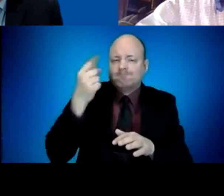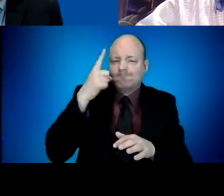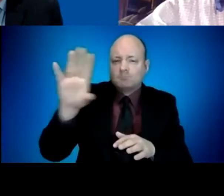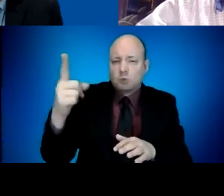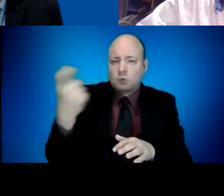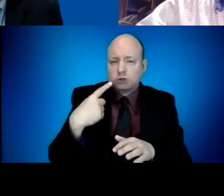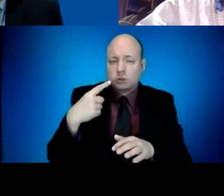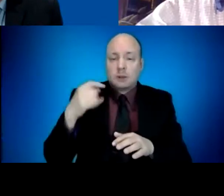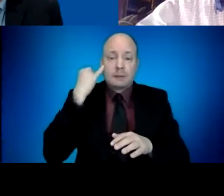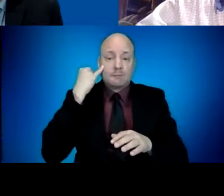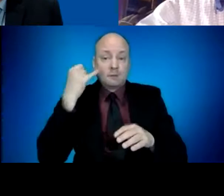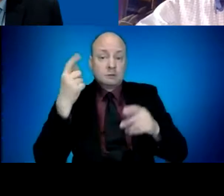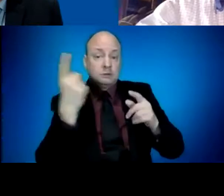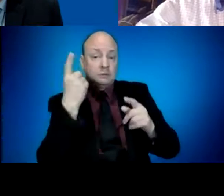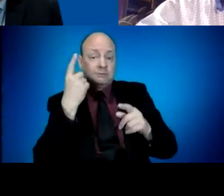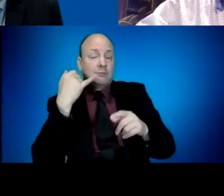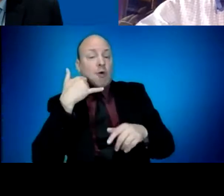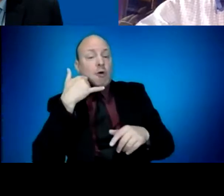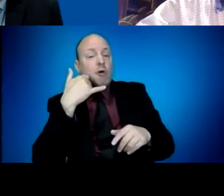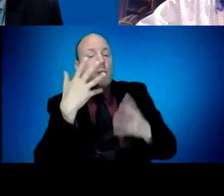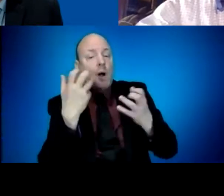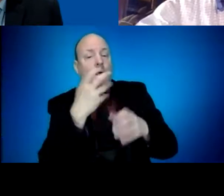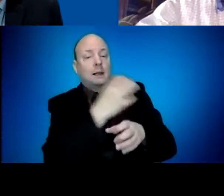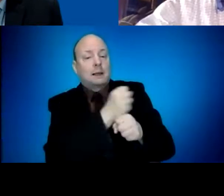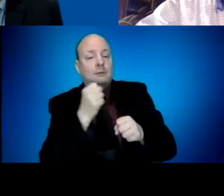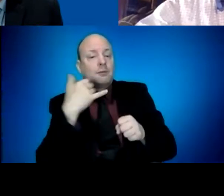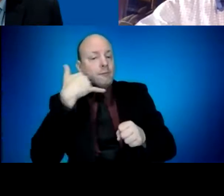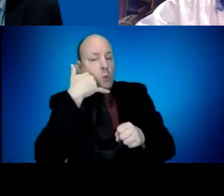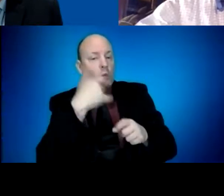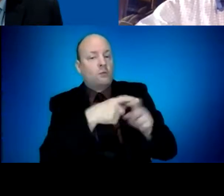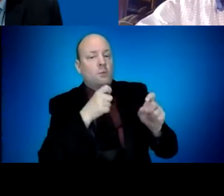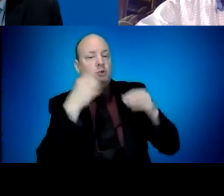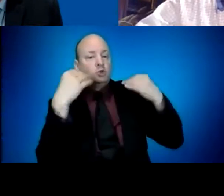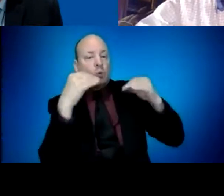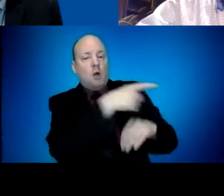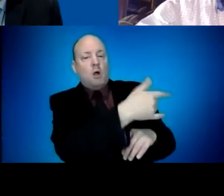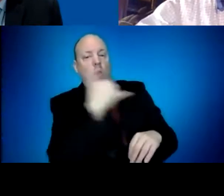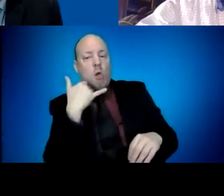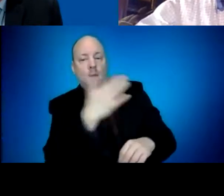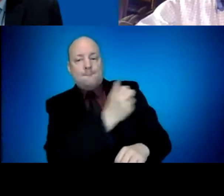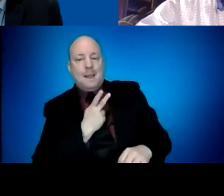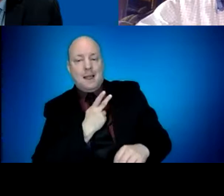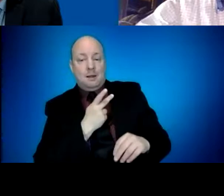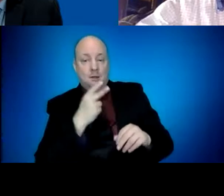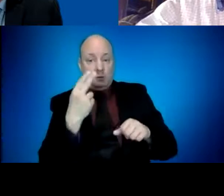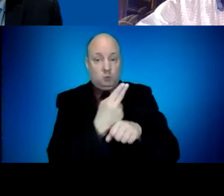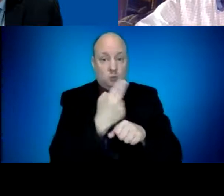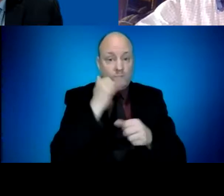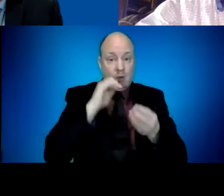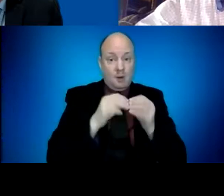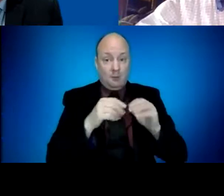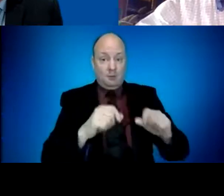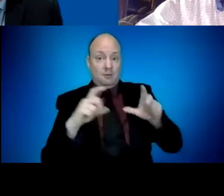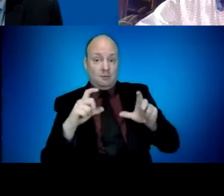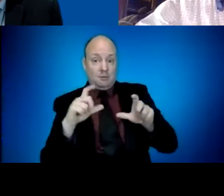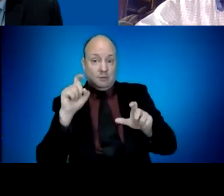came up as an unidentified number for a call back for scheduling an appointment or came from an out